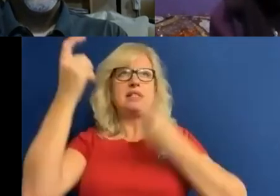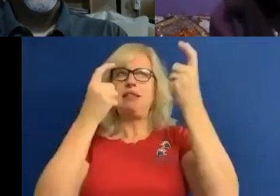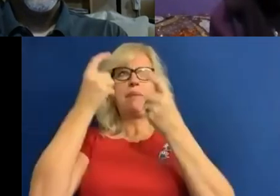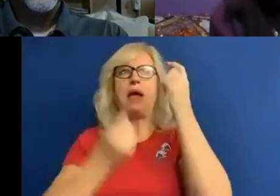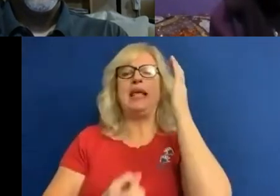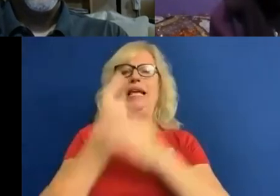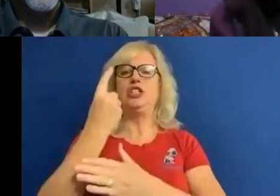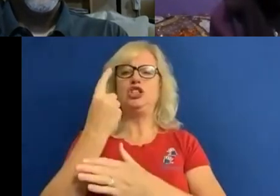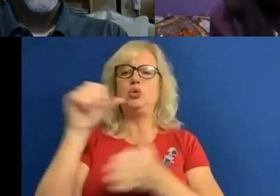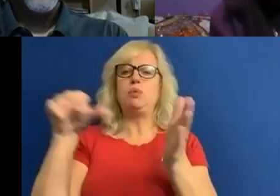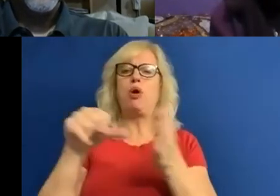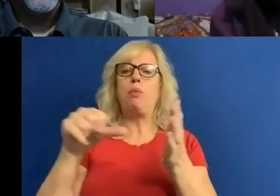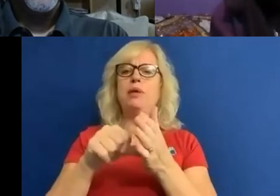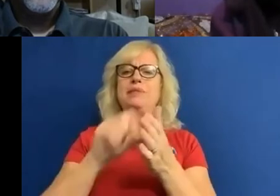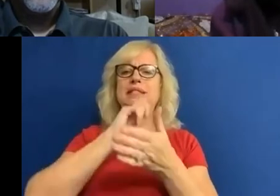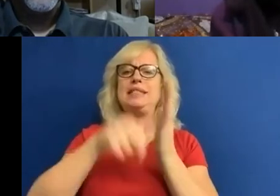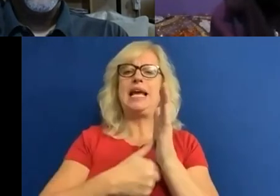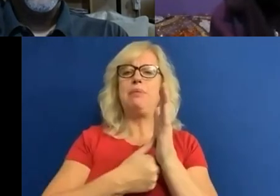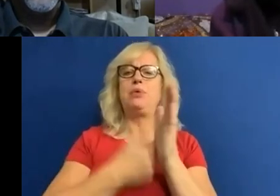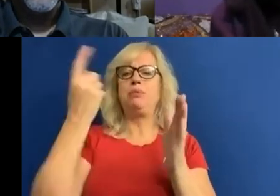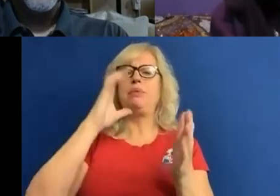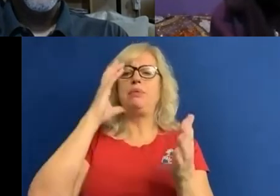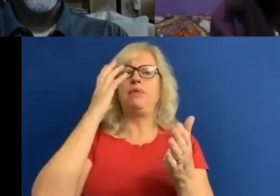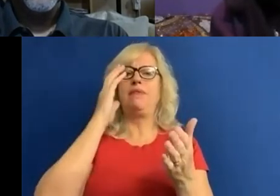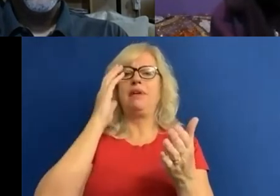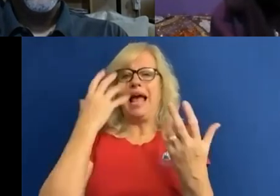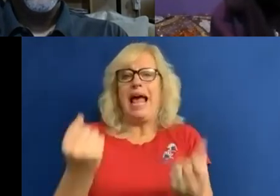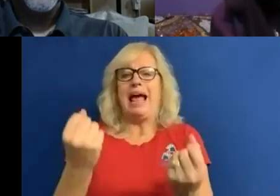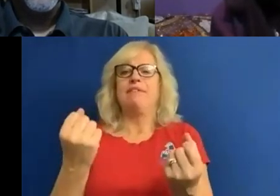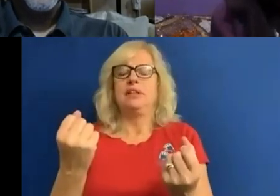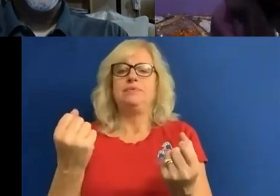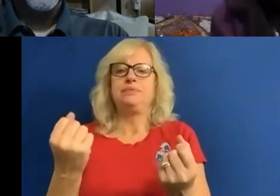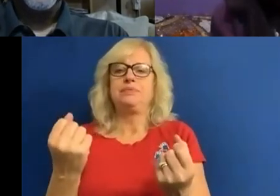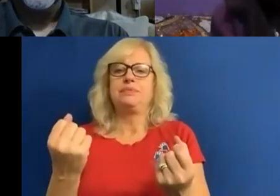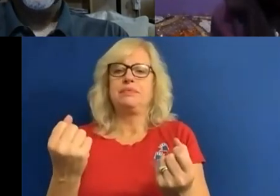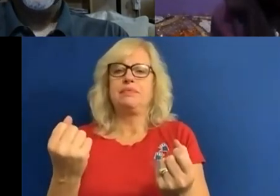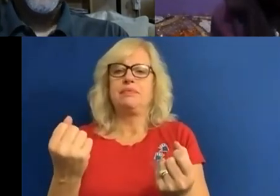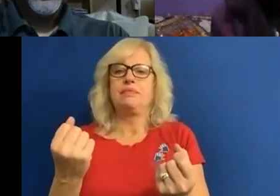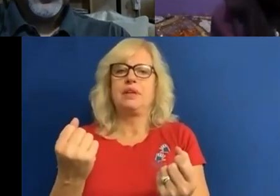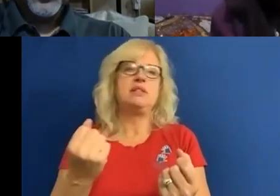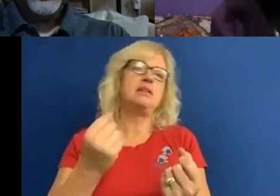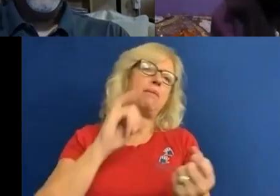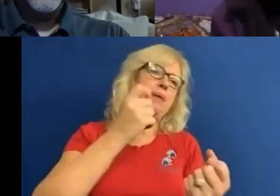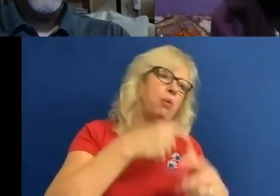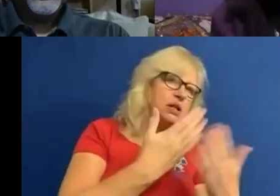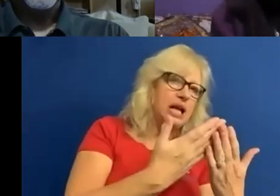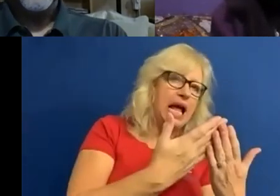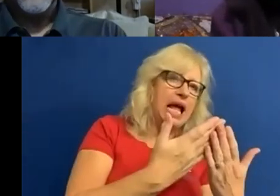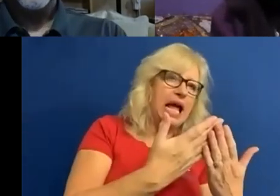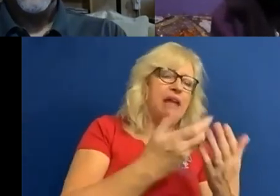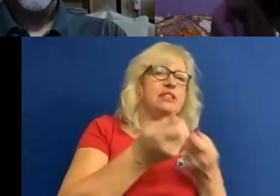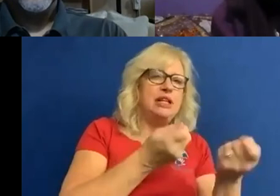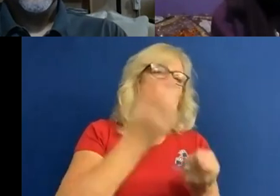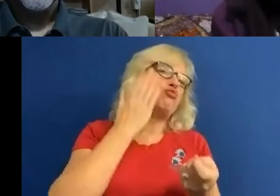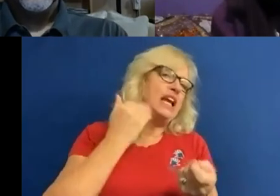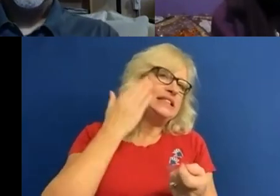disabled people face with an intersectional lens. It is not one day that I'll have to deal with racism and then on a different day I might